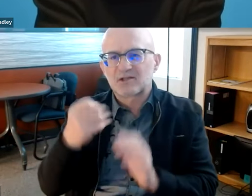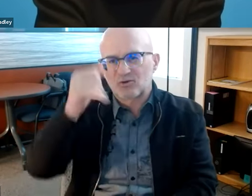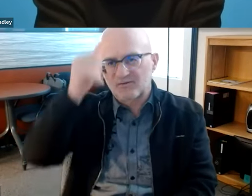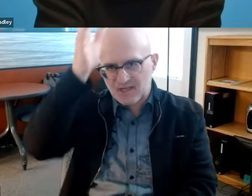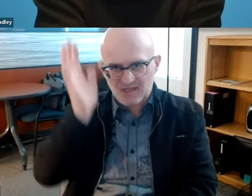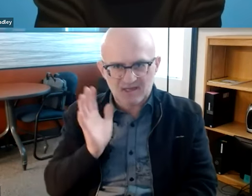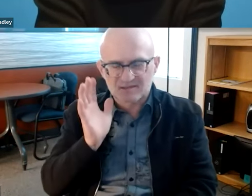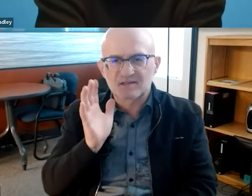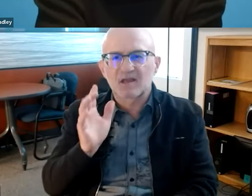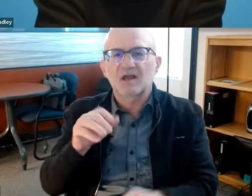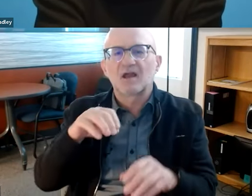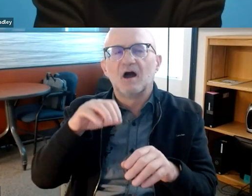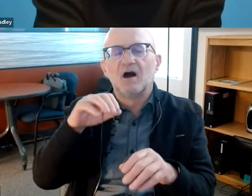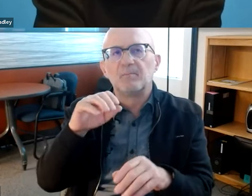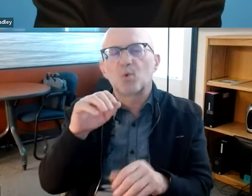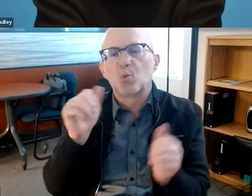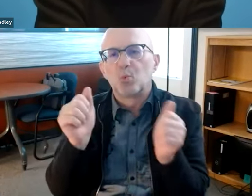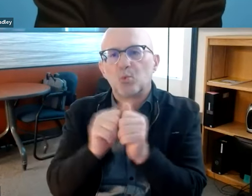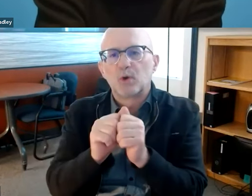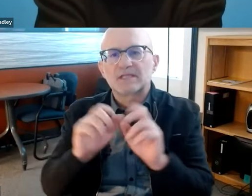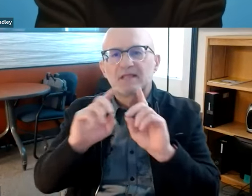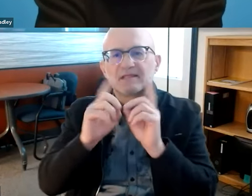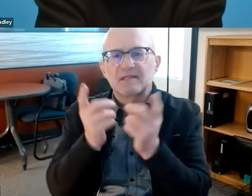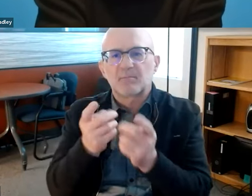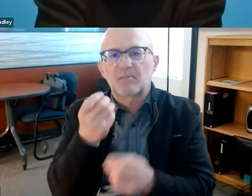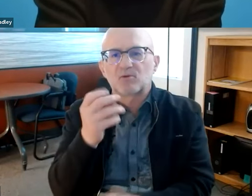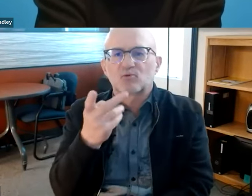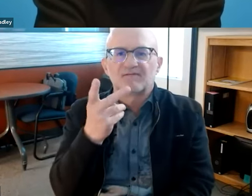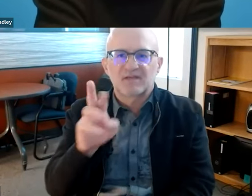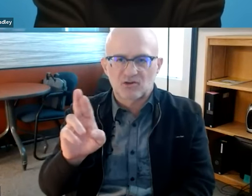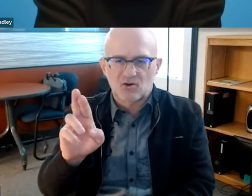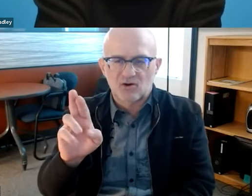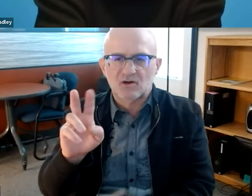Hello. My name is Daniel. I'm from the, uh, state of Alaska.